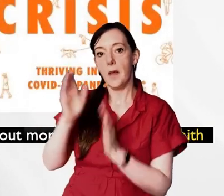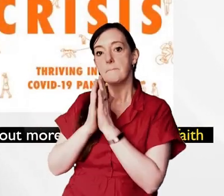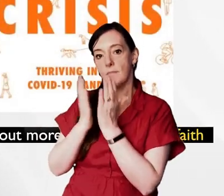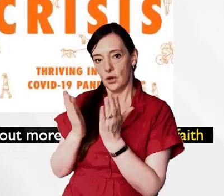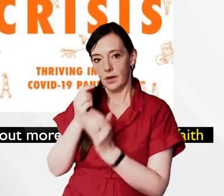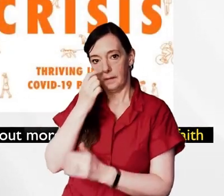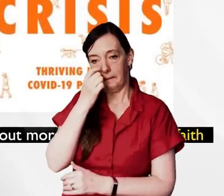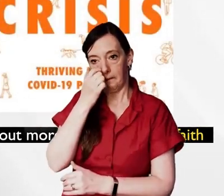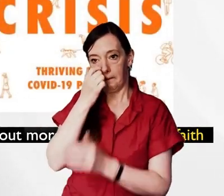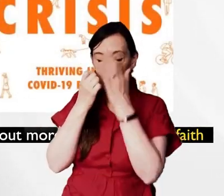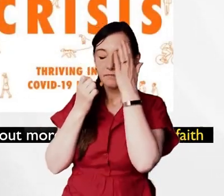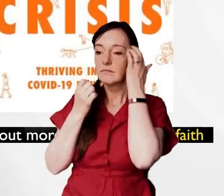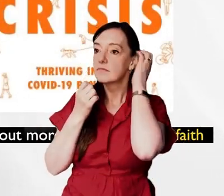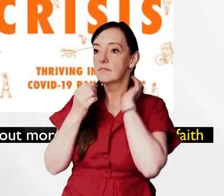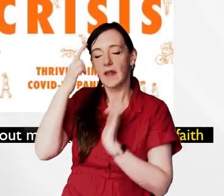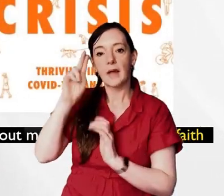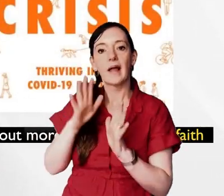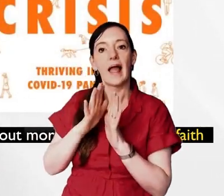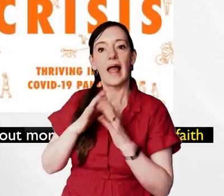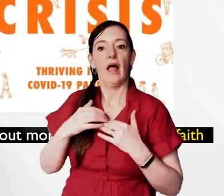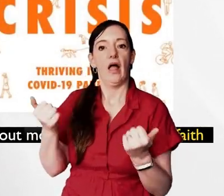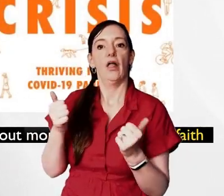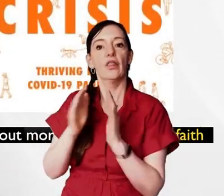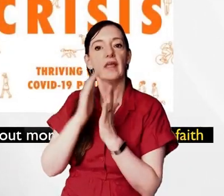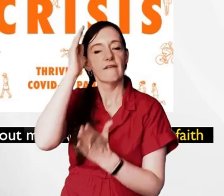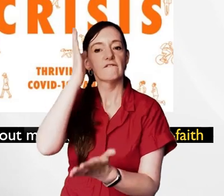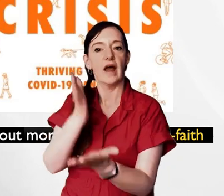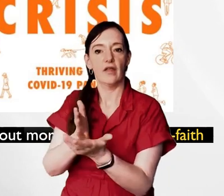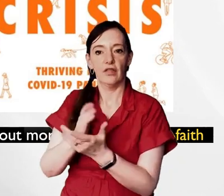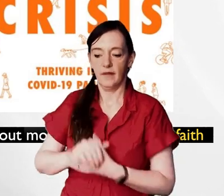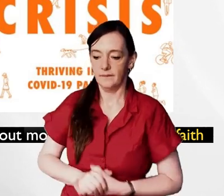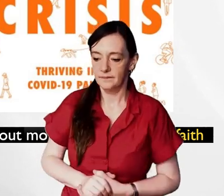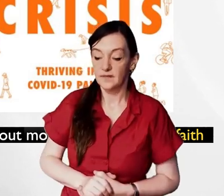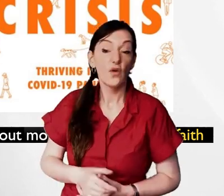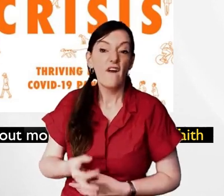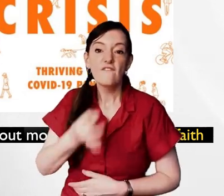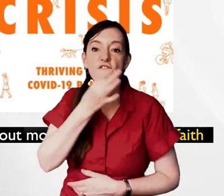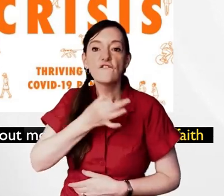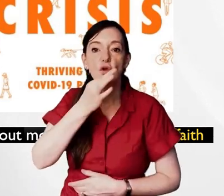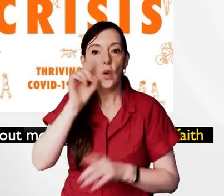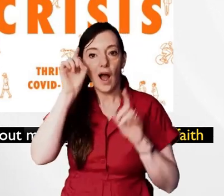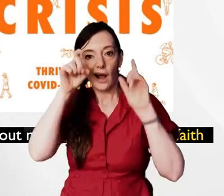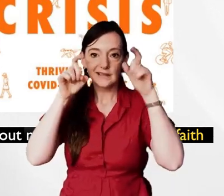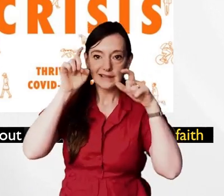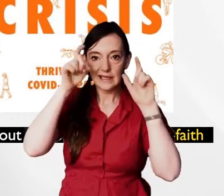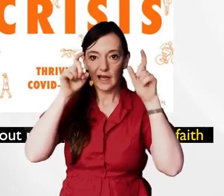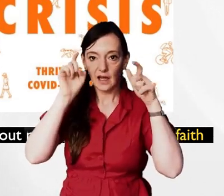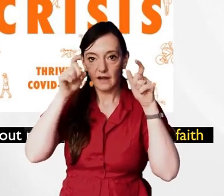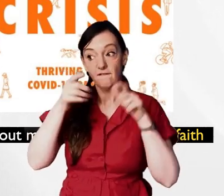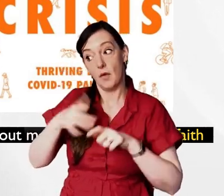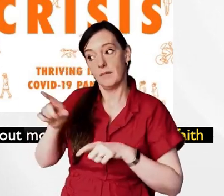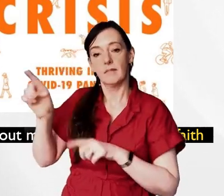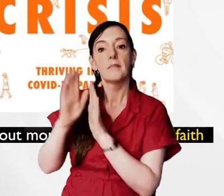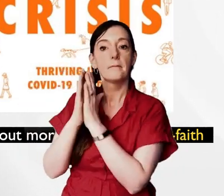uh the book that i and christy and a few others wrote for uh for ivp a few months ago and i'm sharing a few ideas from my chapter on